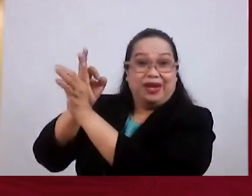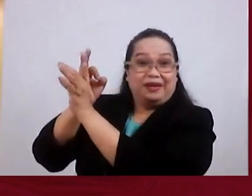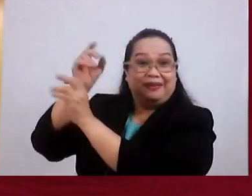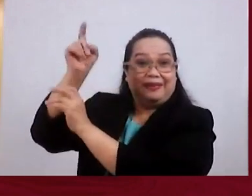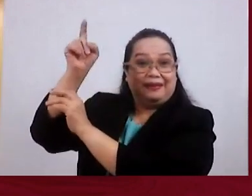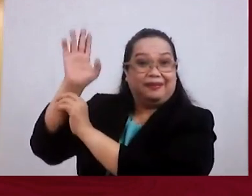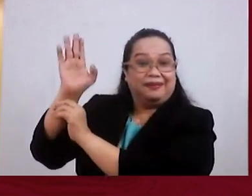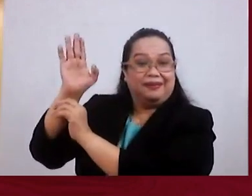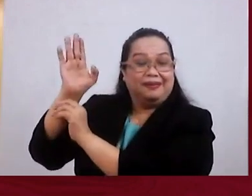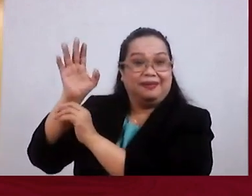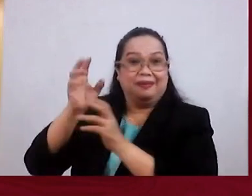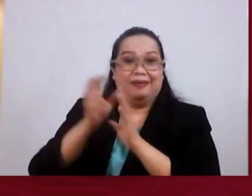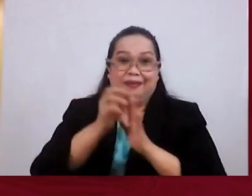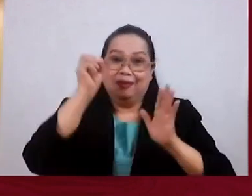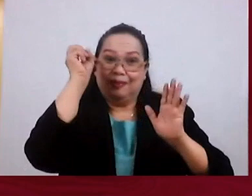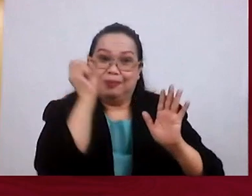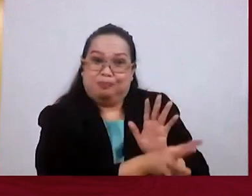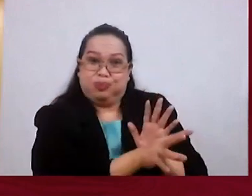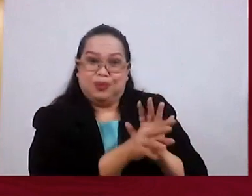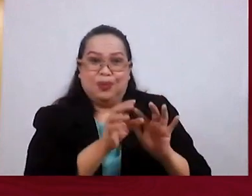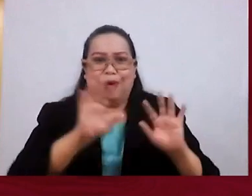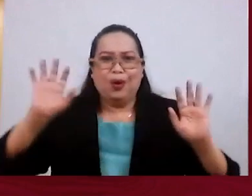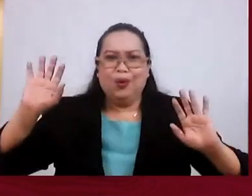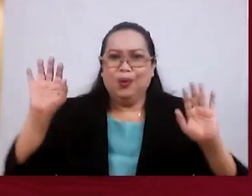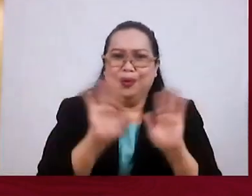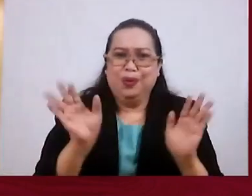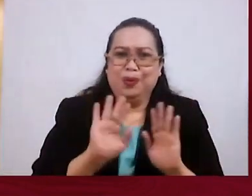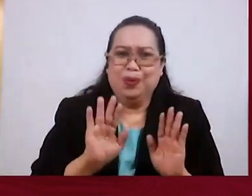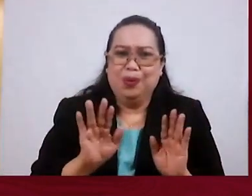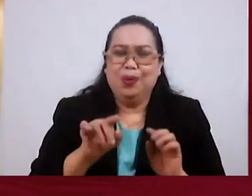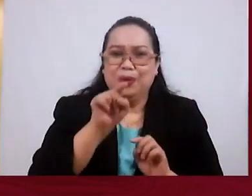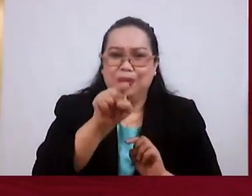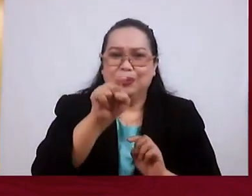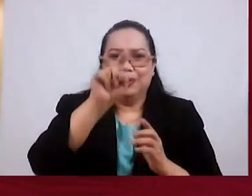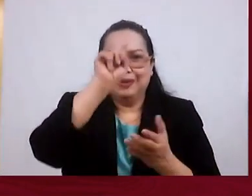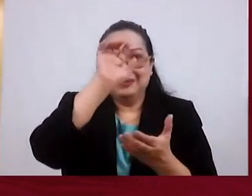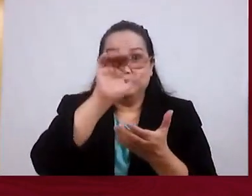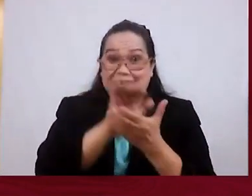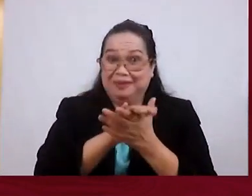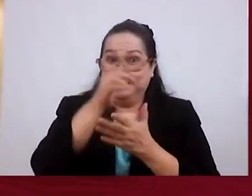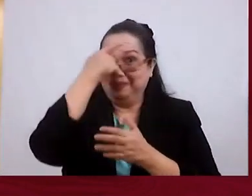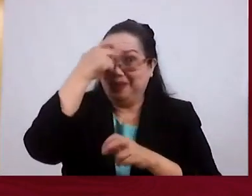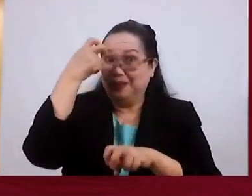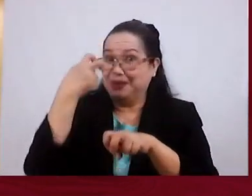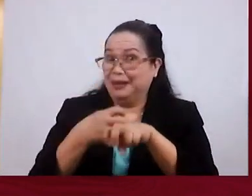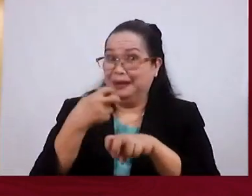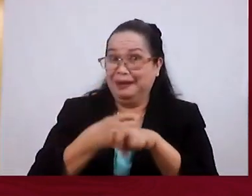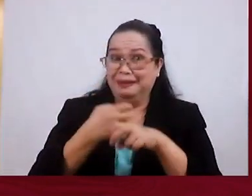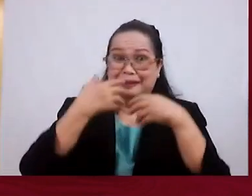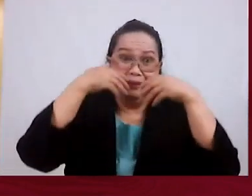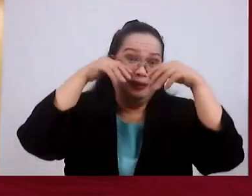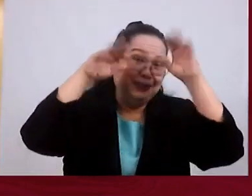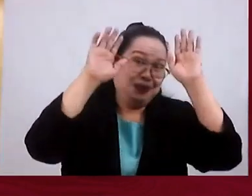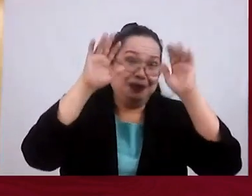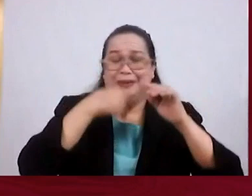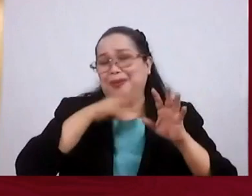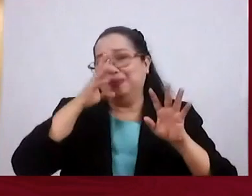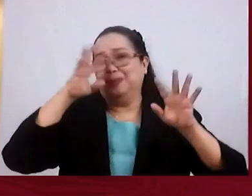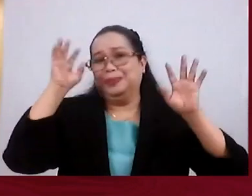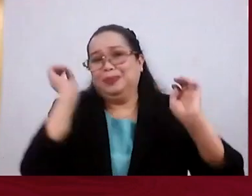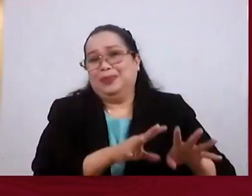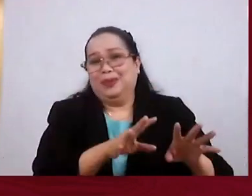Don't Put In The Trash Can What You Believe Simply Because It's Hard To Continue Being A Christian